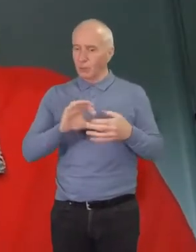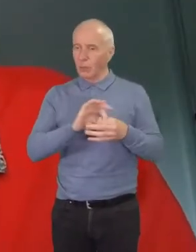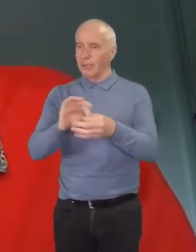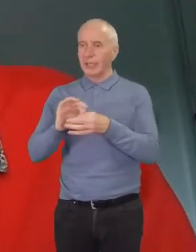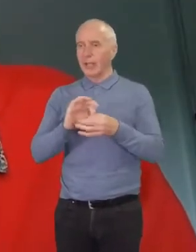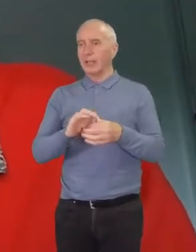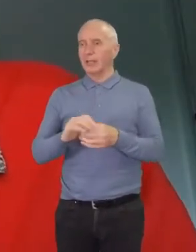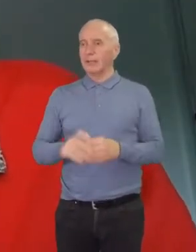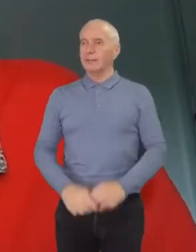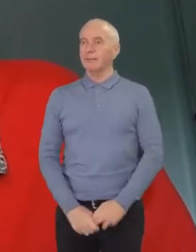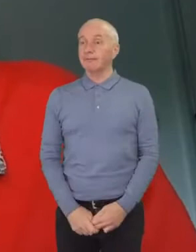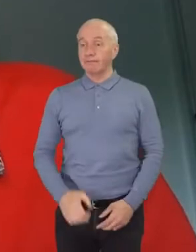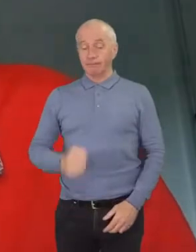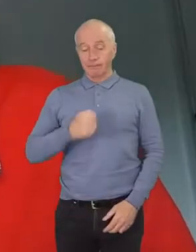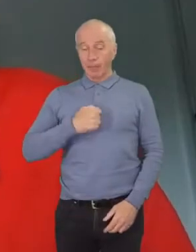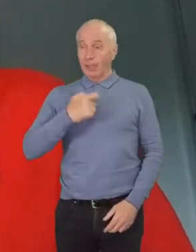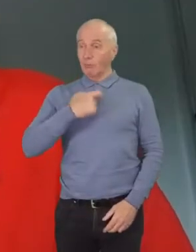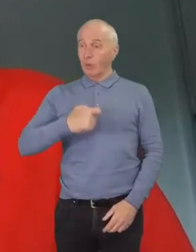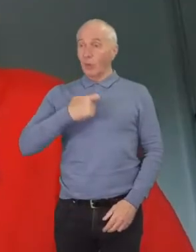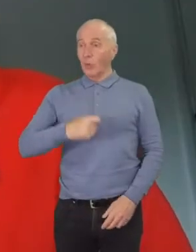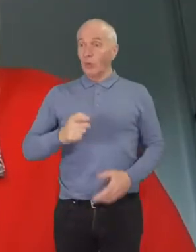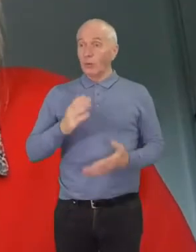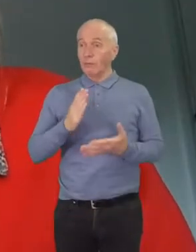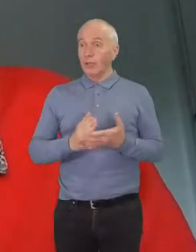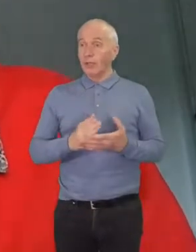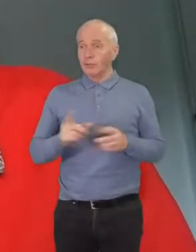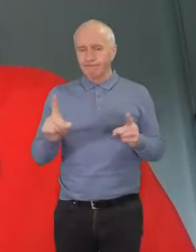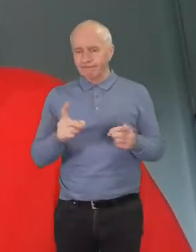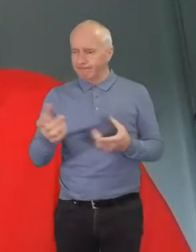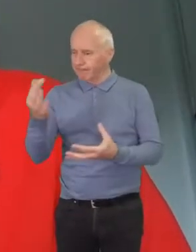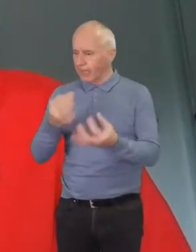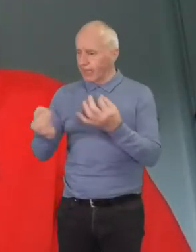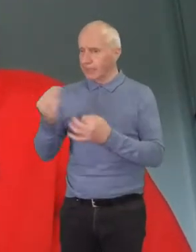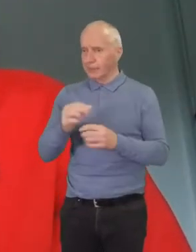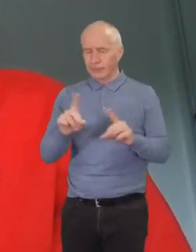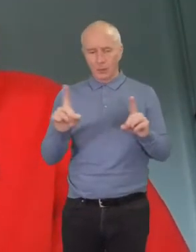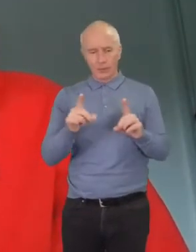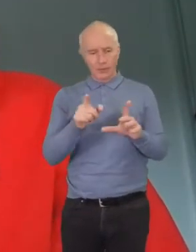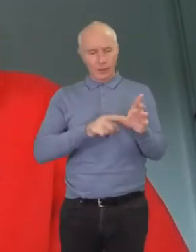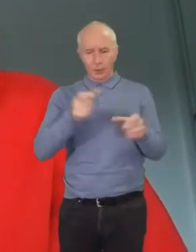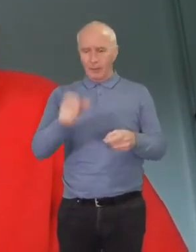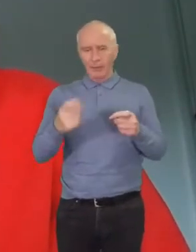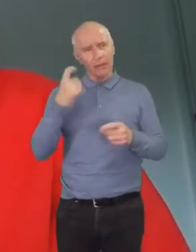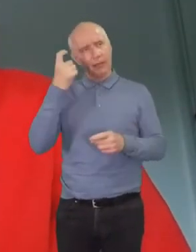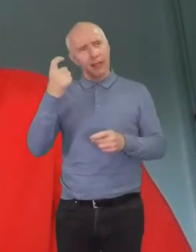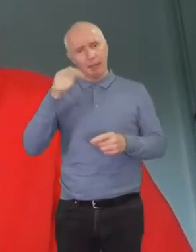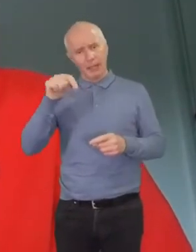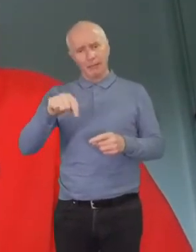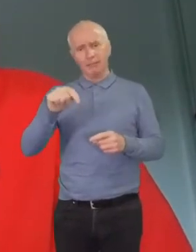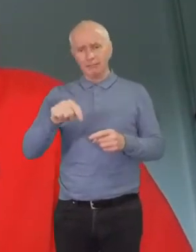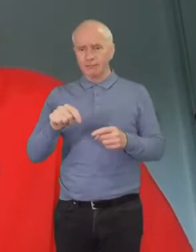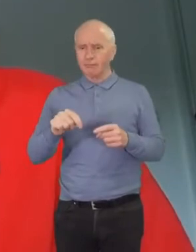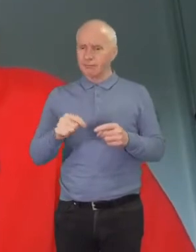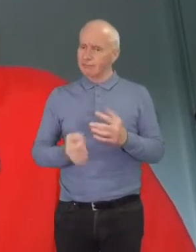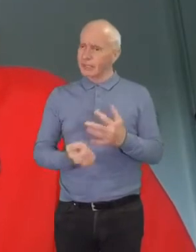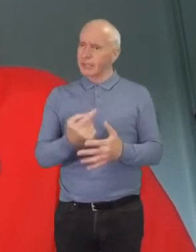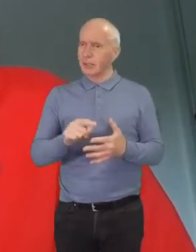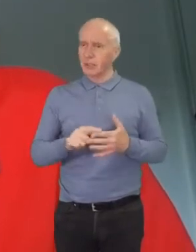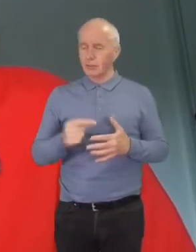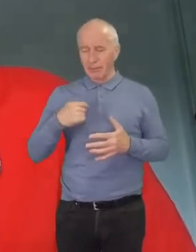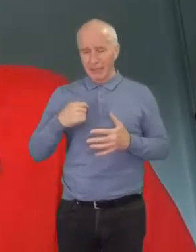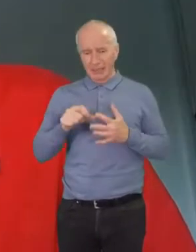In this role, I'm fairly frequently asked, what do young people think of this issue? And I find that a really difficult question to answer,